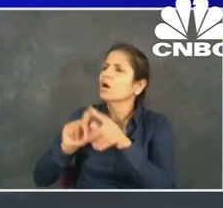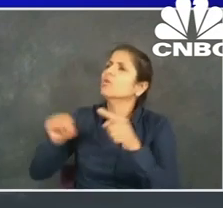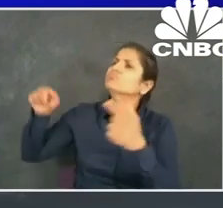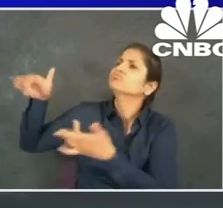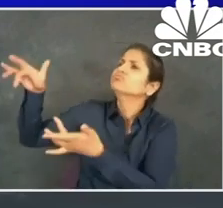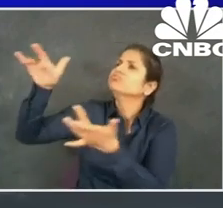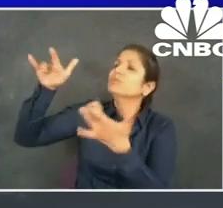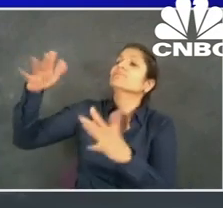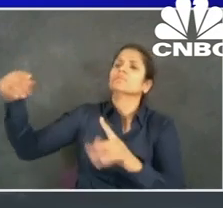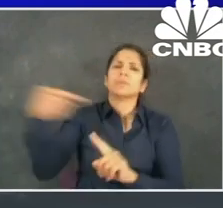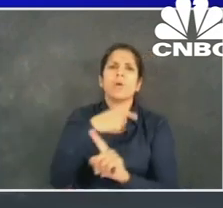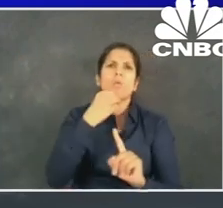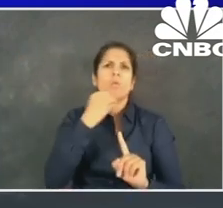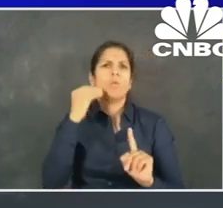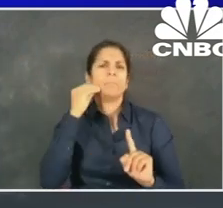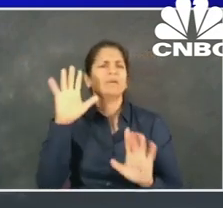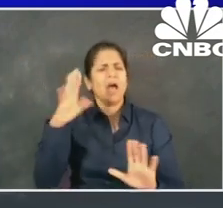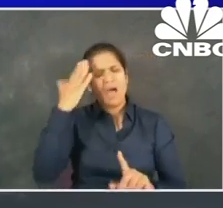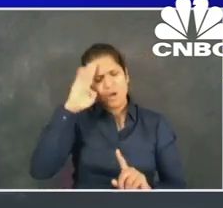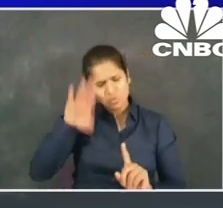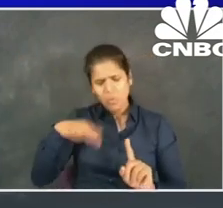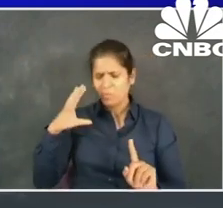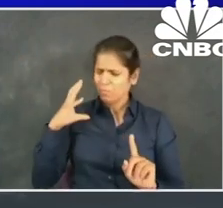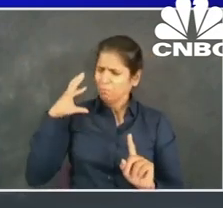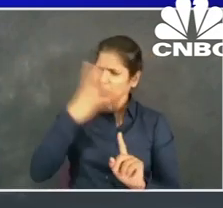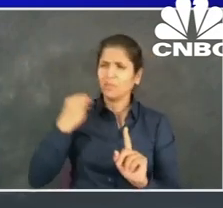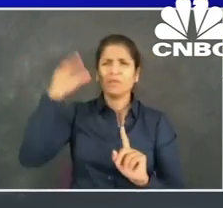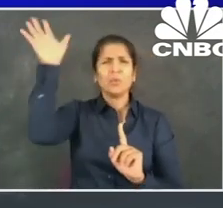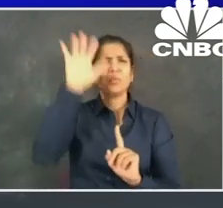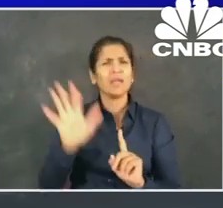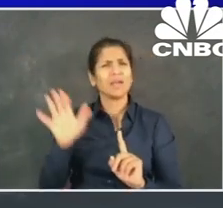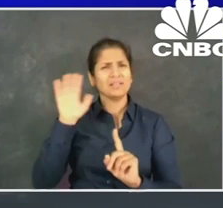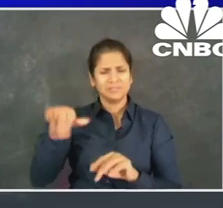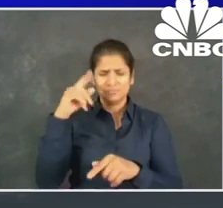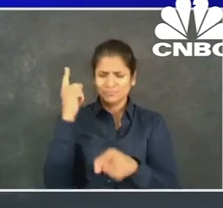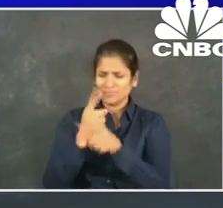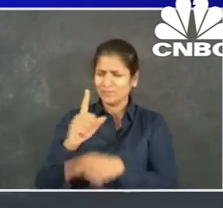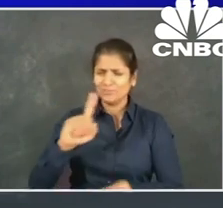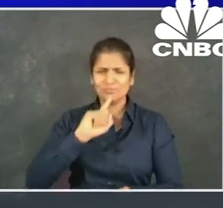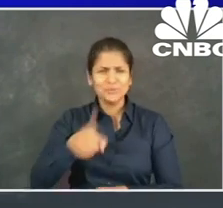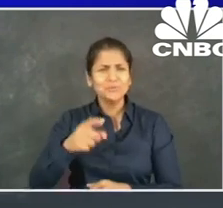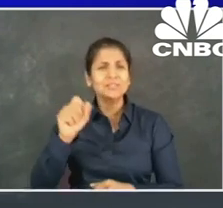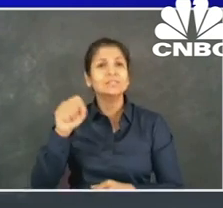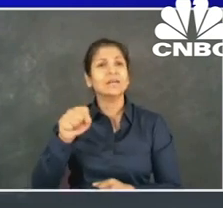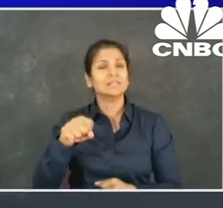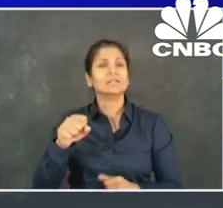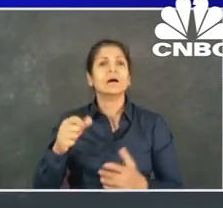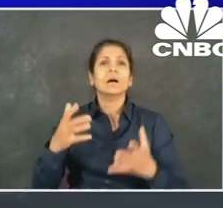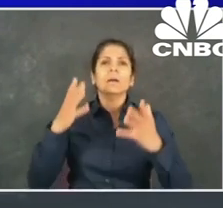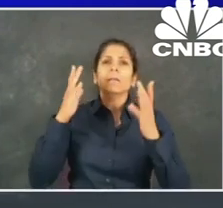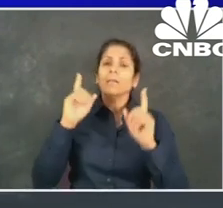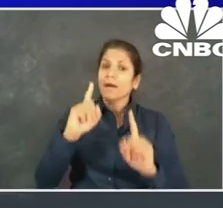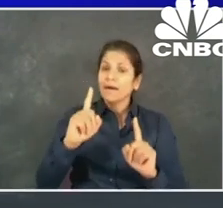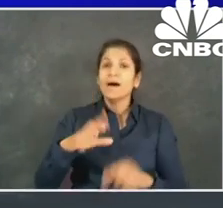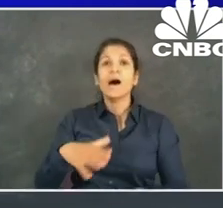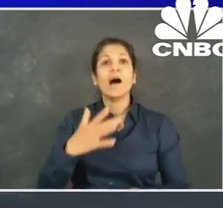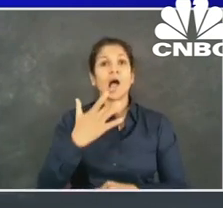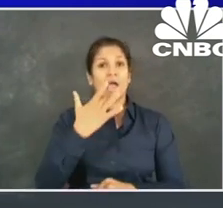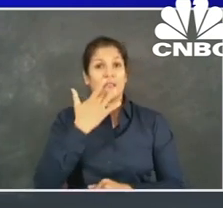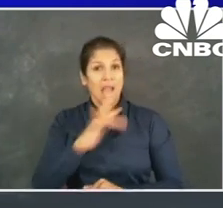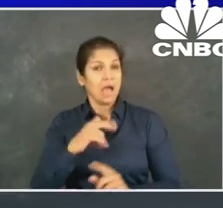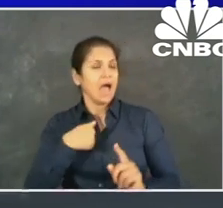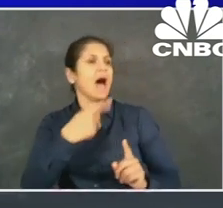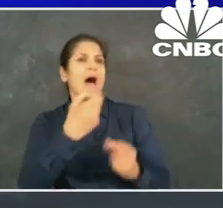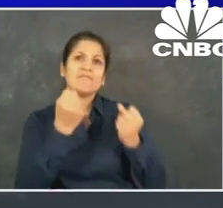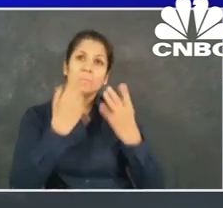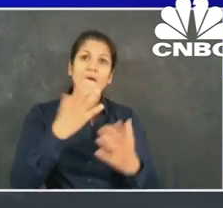thank God, the NYPD and all our agencies are getting back their personnel in really great numbers, so they're regaining their strength in terms of being able to enforce